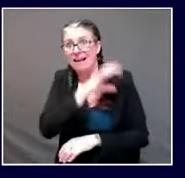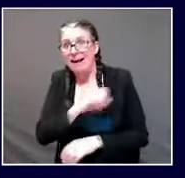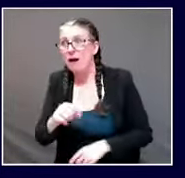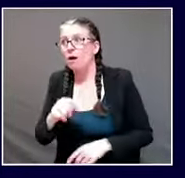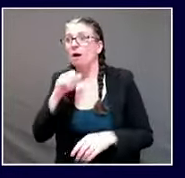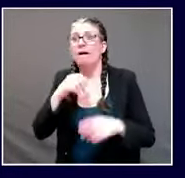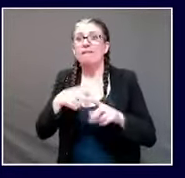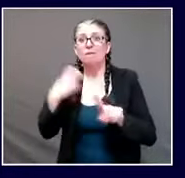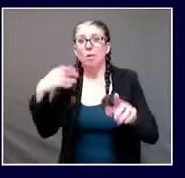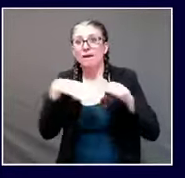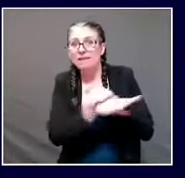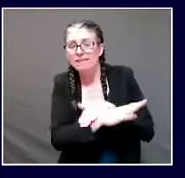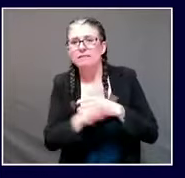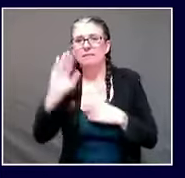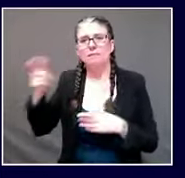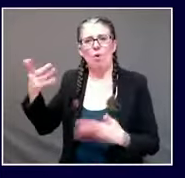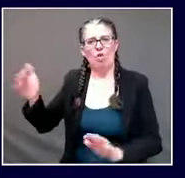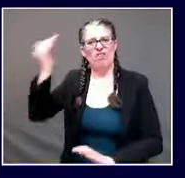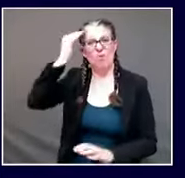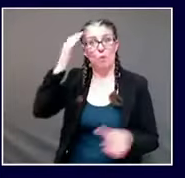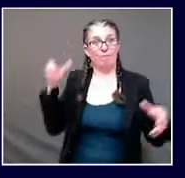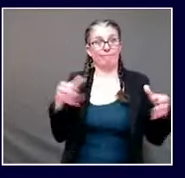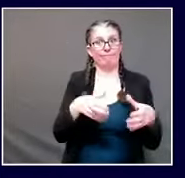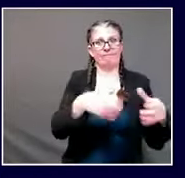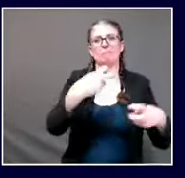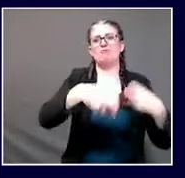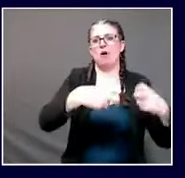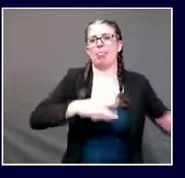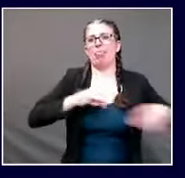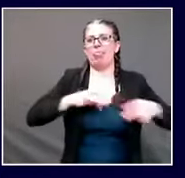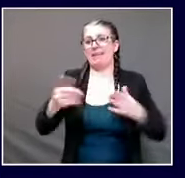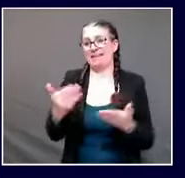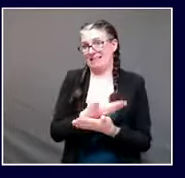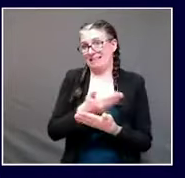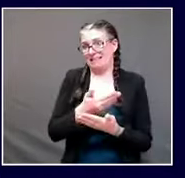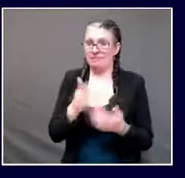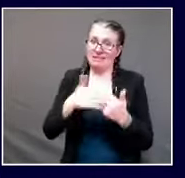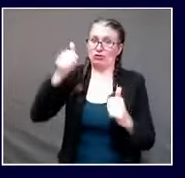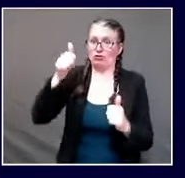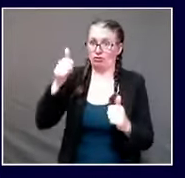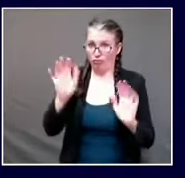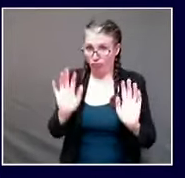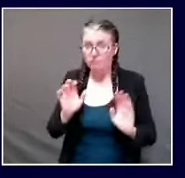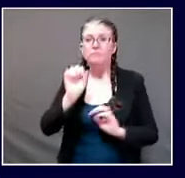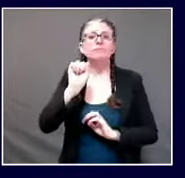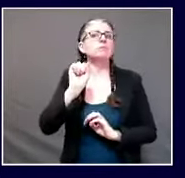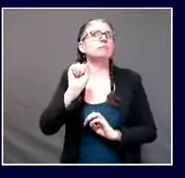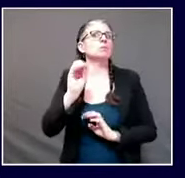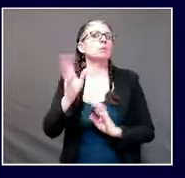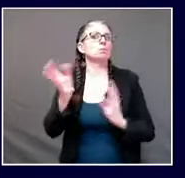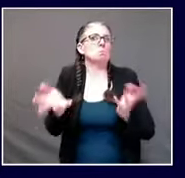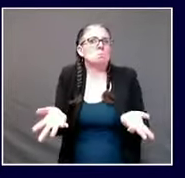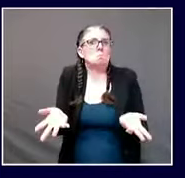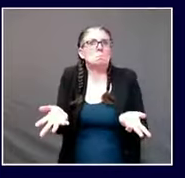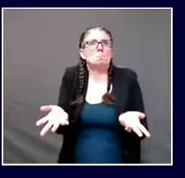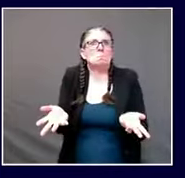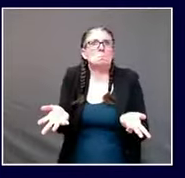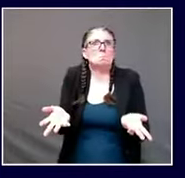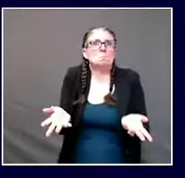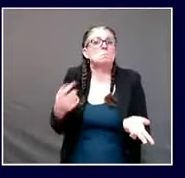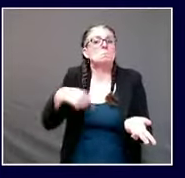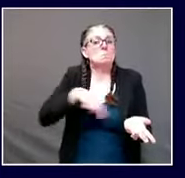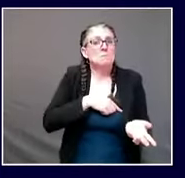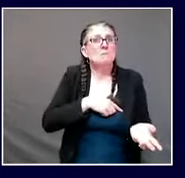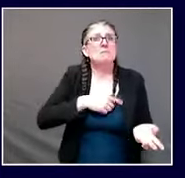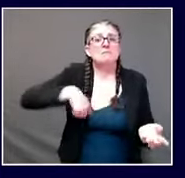before we issued that guidance and that uh business closing um and it was based on the